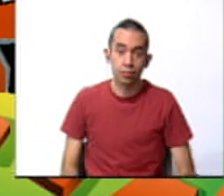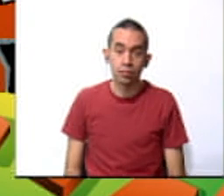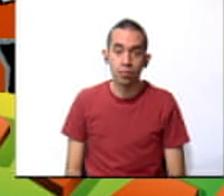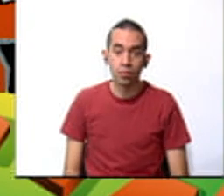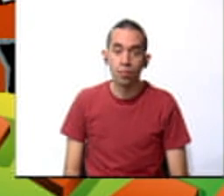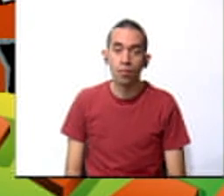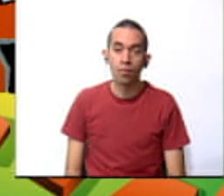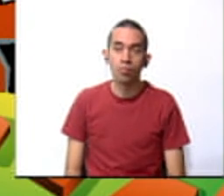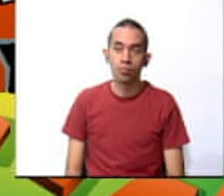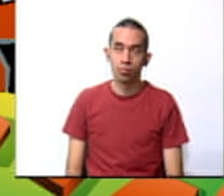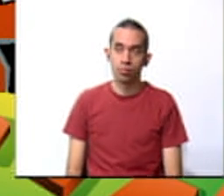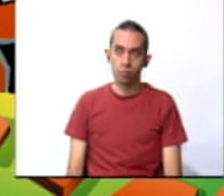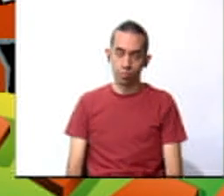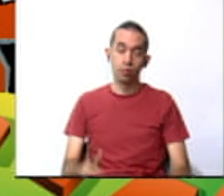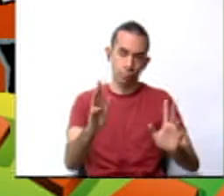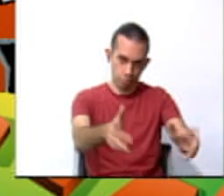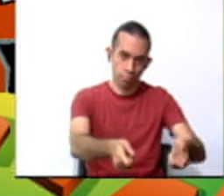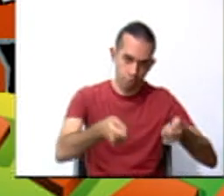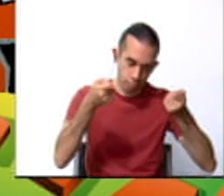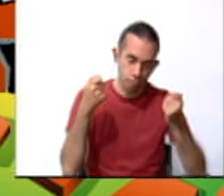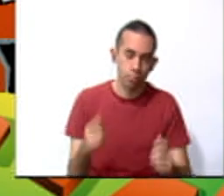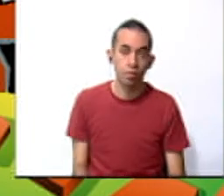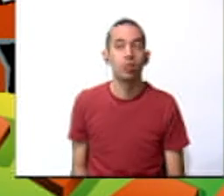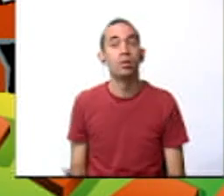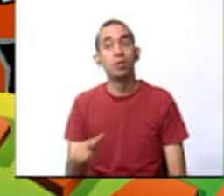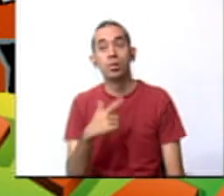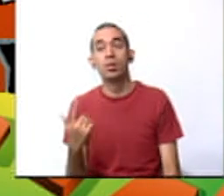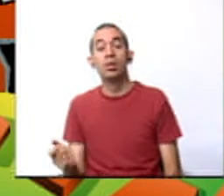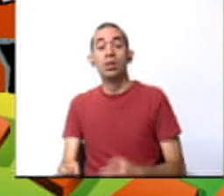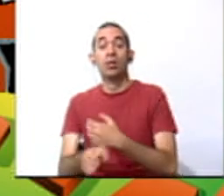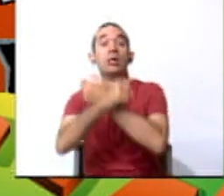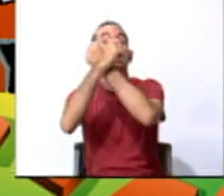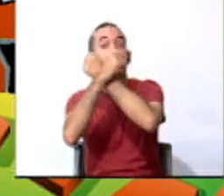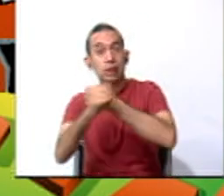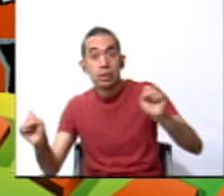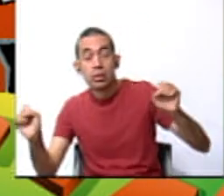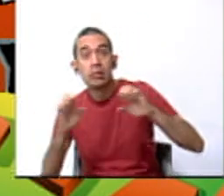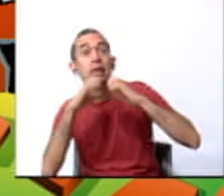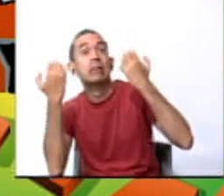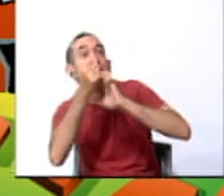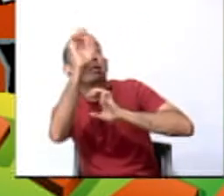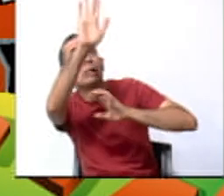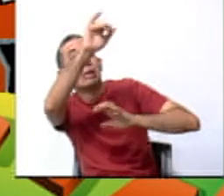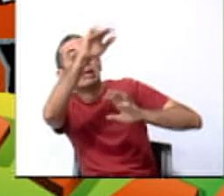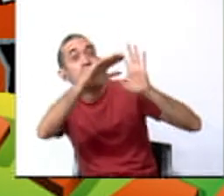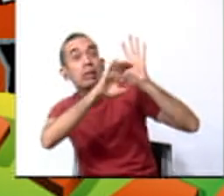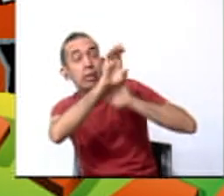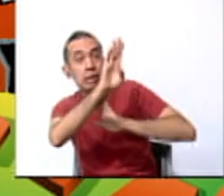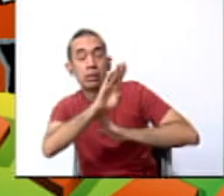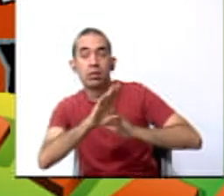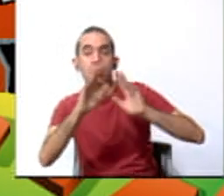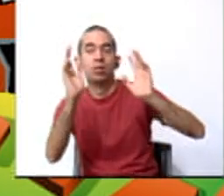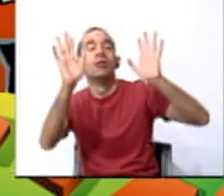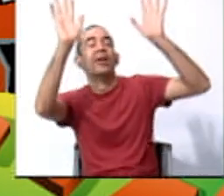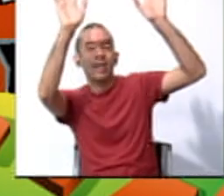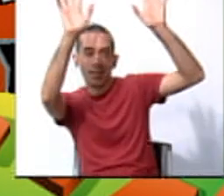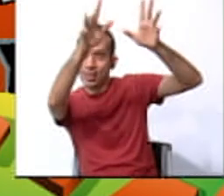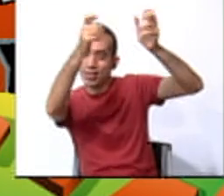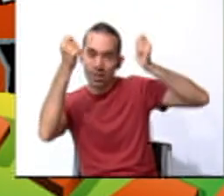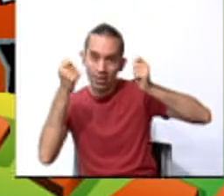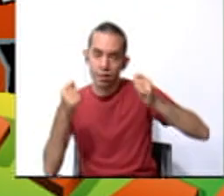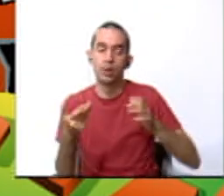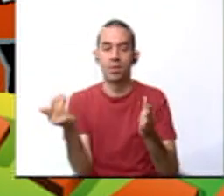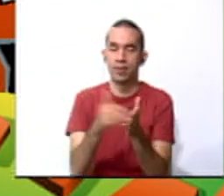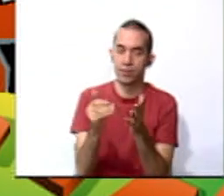And you are going to rescue someone. Now, survivor team, sit down and put your hands up. Okay.